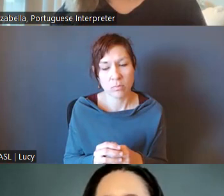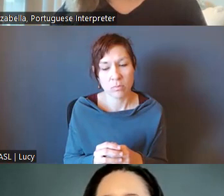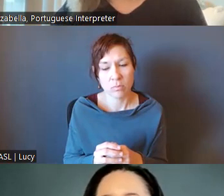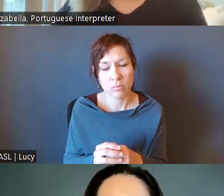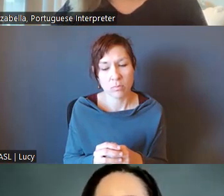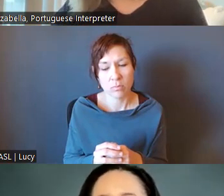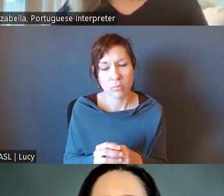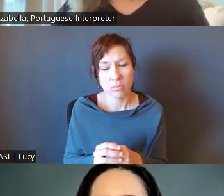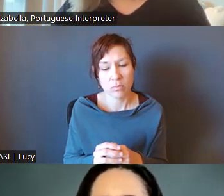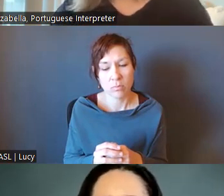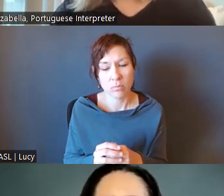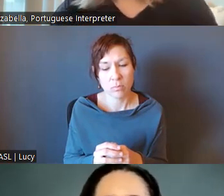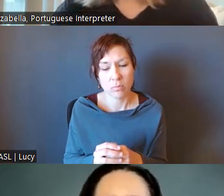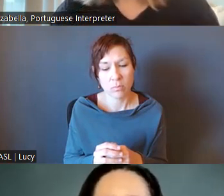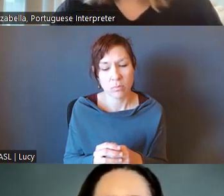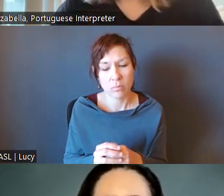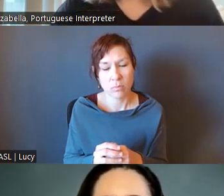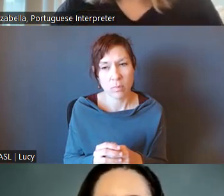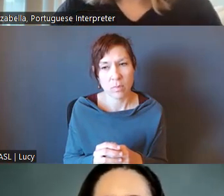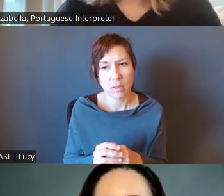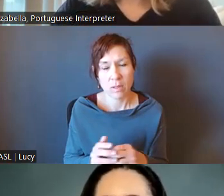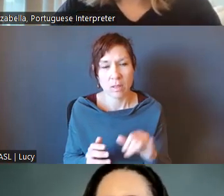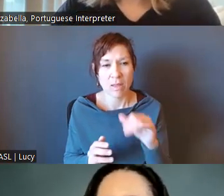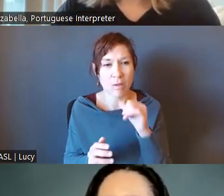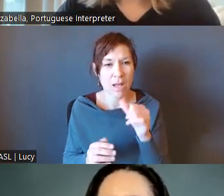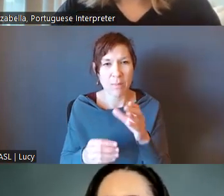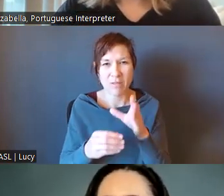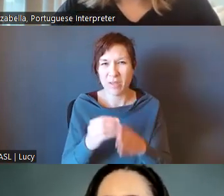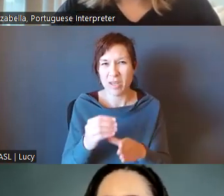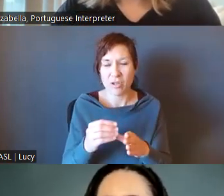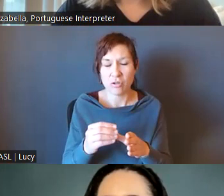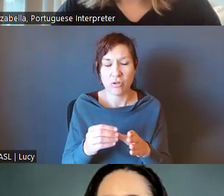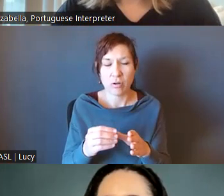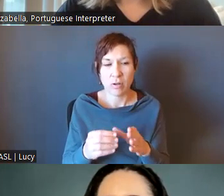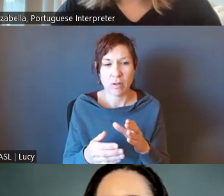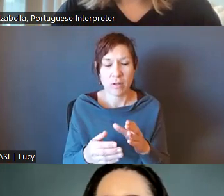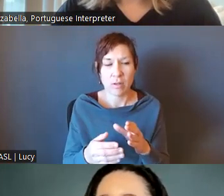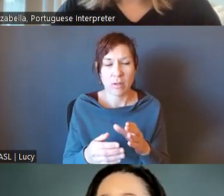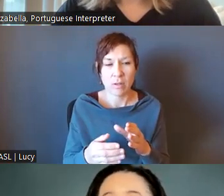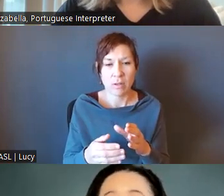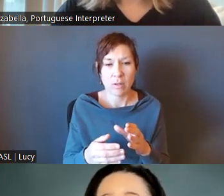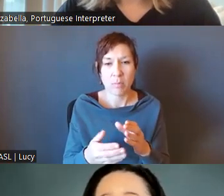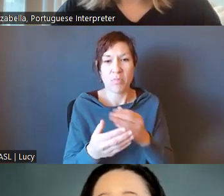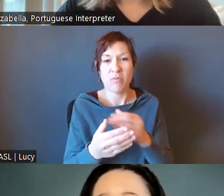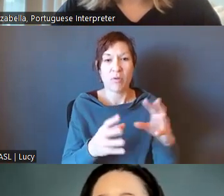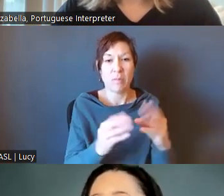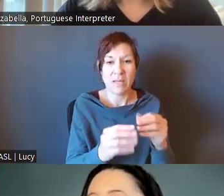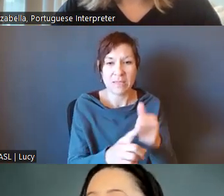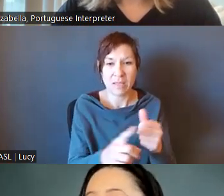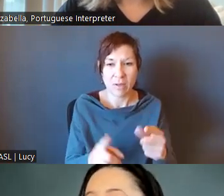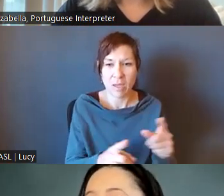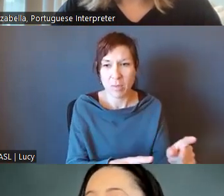finished by the time of the meeting, nor will we have kind of information about what people are saying.